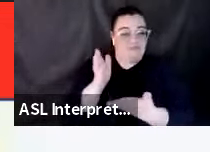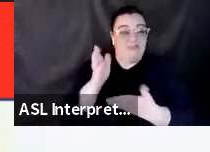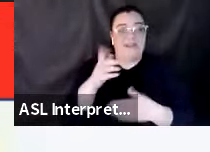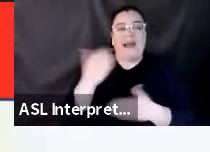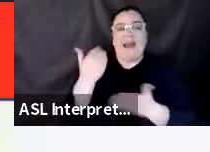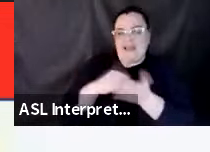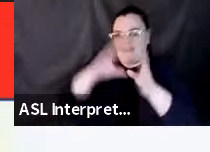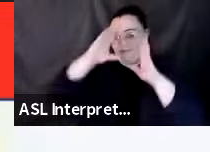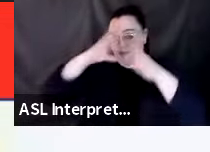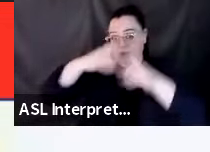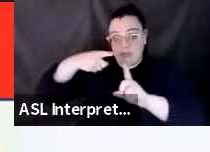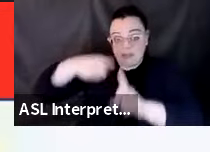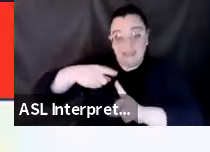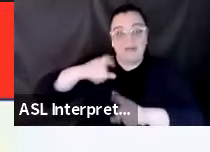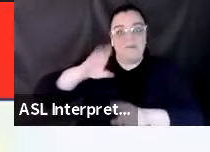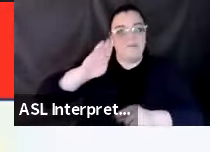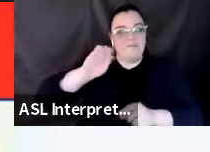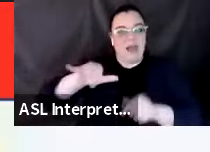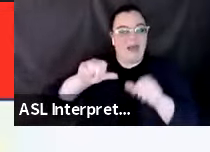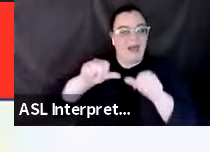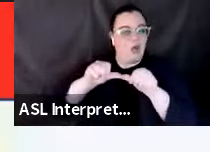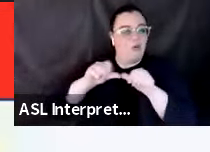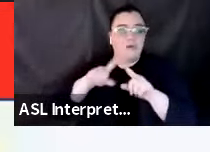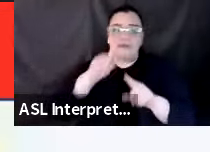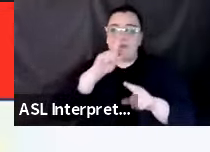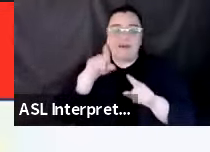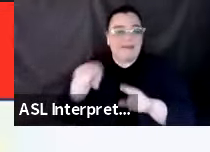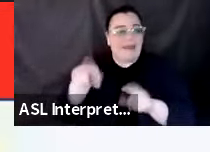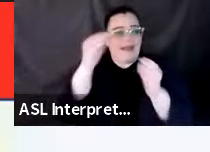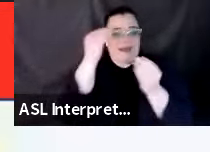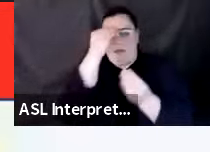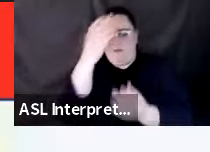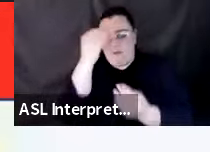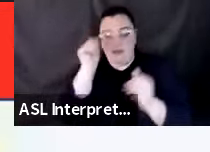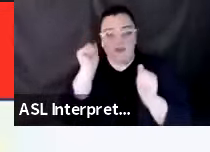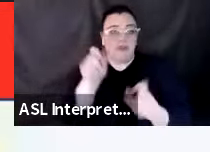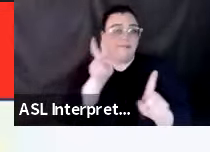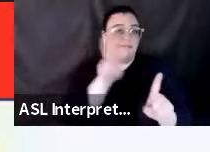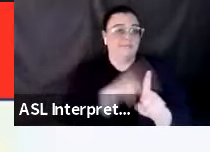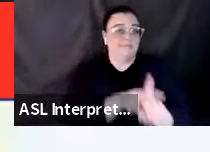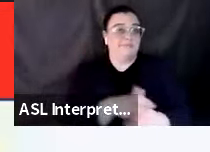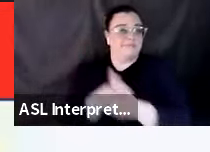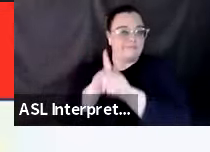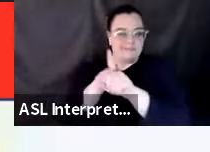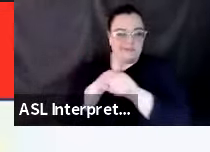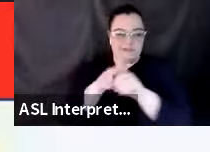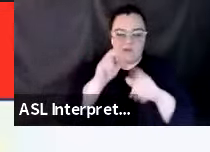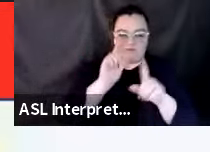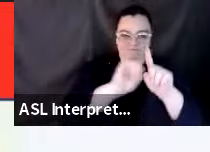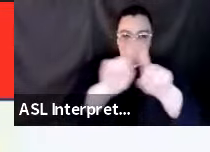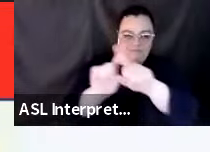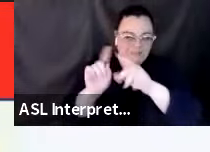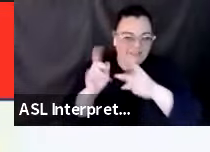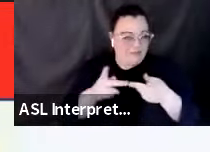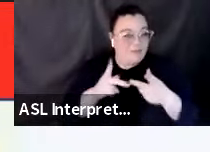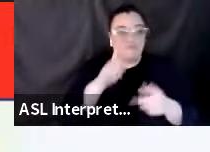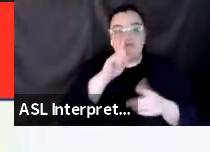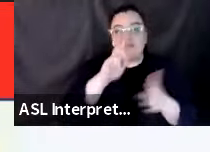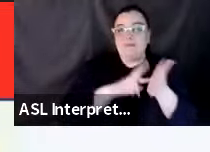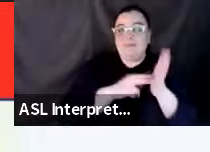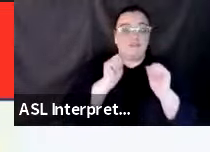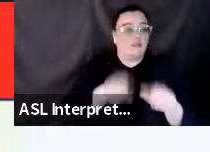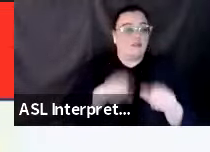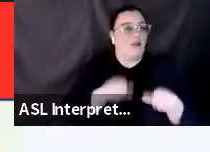Area, the interconnectedness and the issues that are presented in this scenario really are what can happen in an earthquake